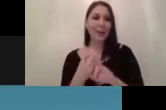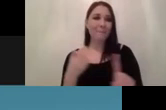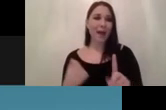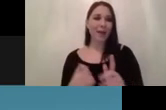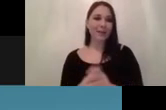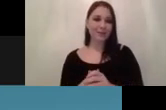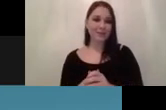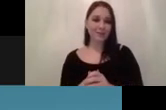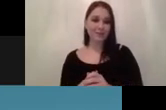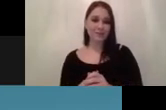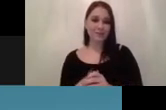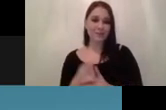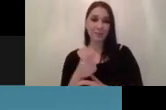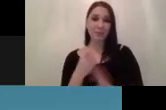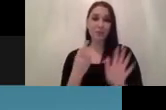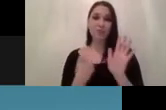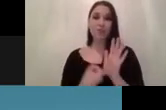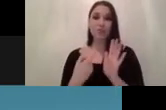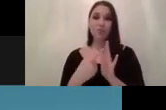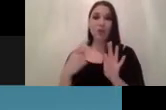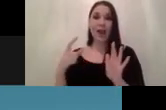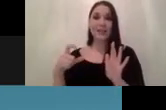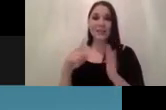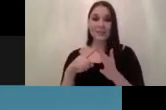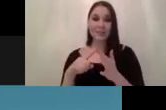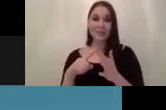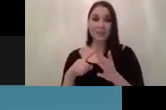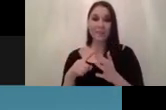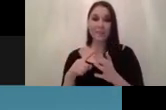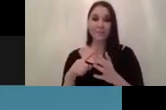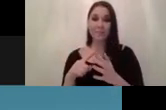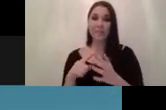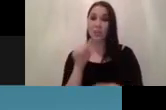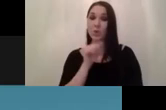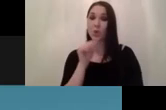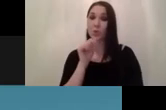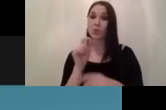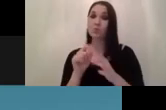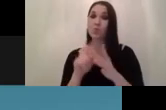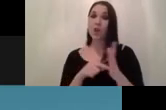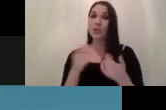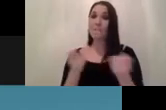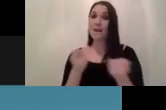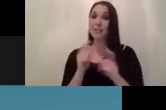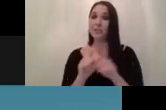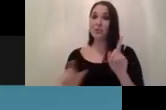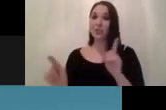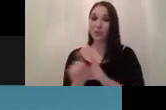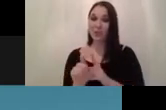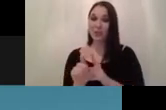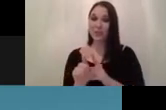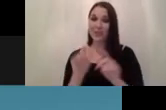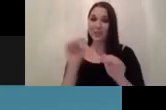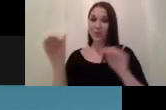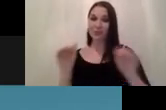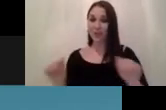i think we can use the rice score which is heavily used in the the product management community and rice is short for reach impact